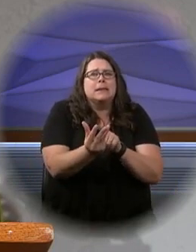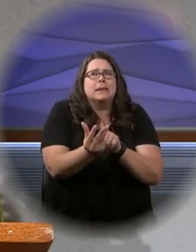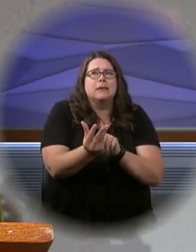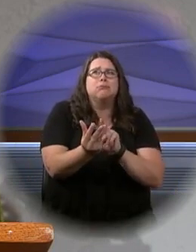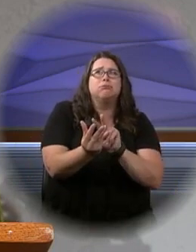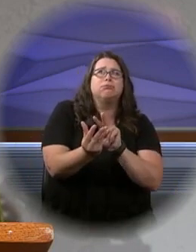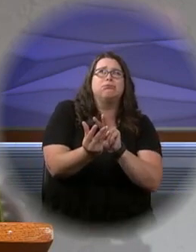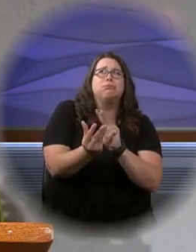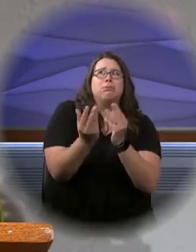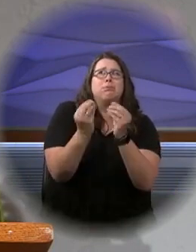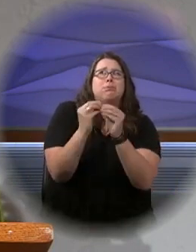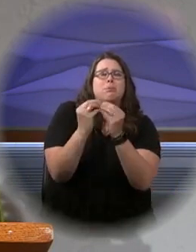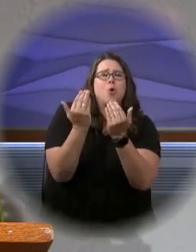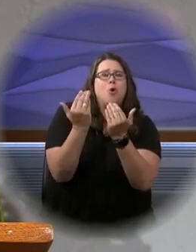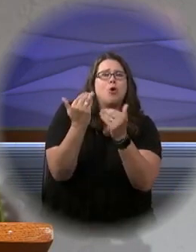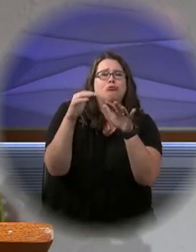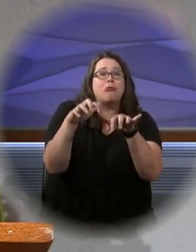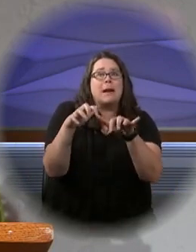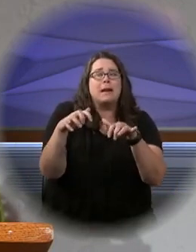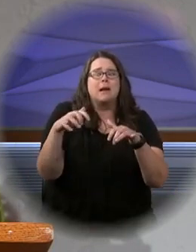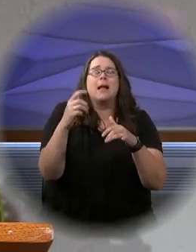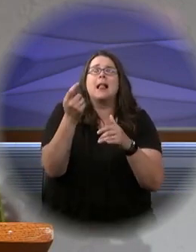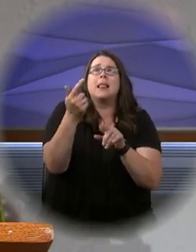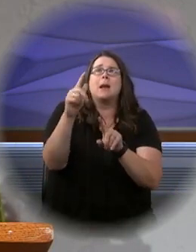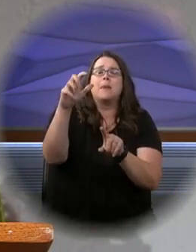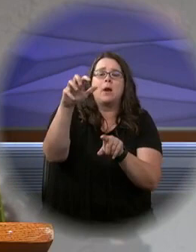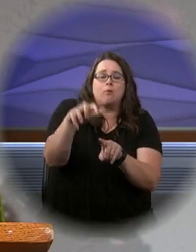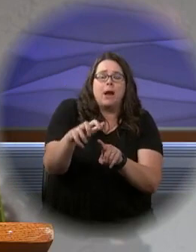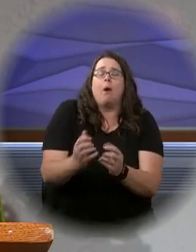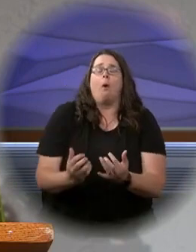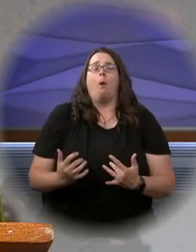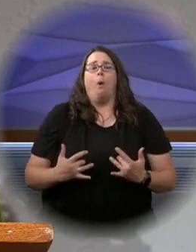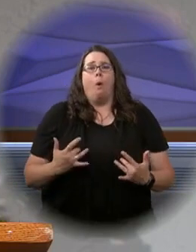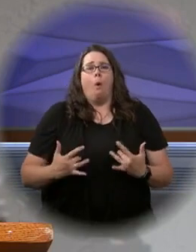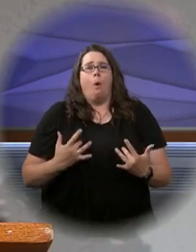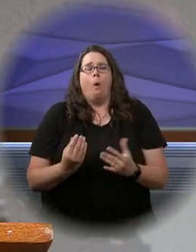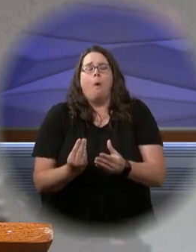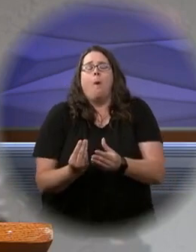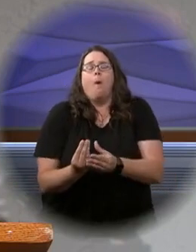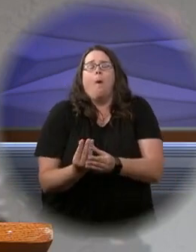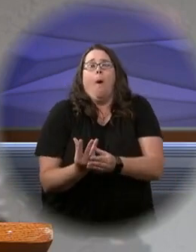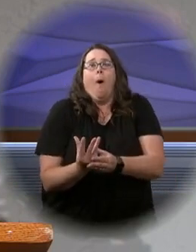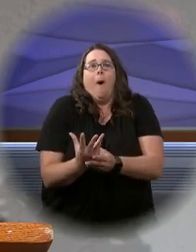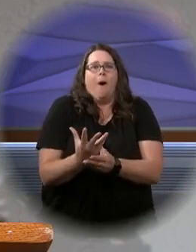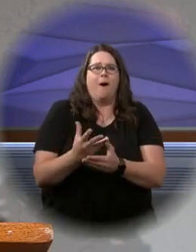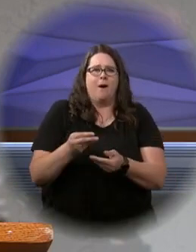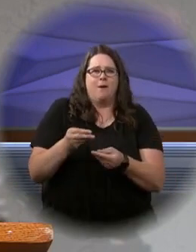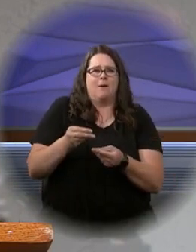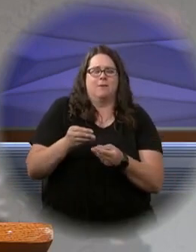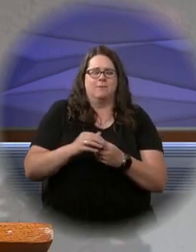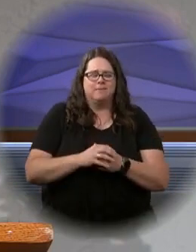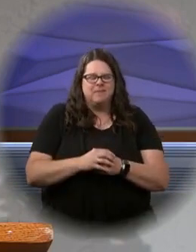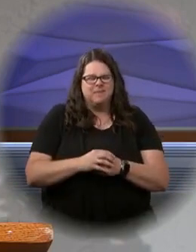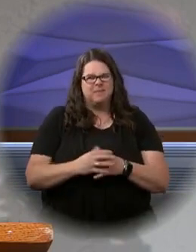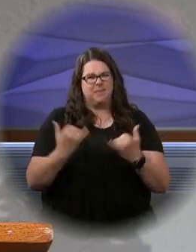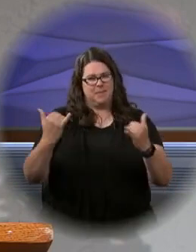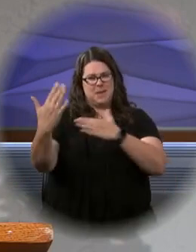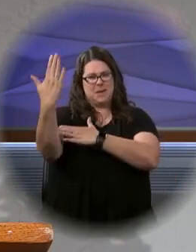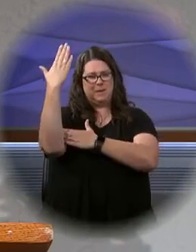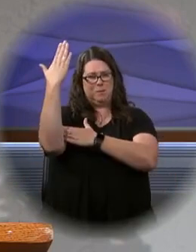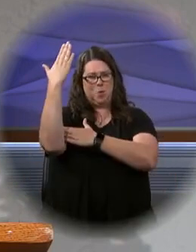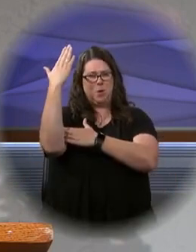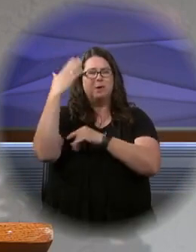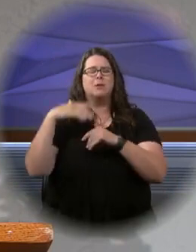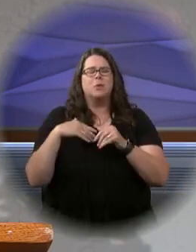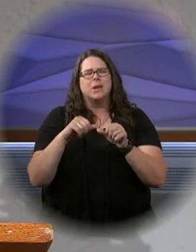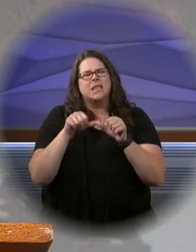opportunity, just excited in the plants to have that kind of nurturing. So this morning, we